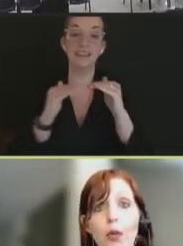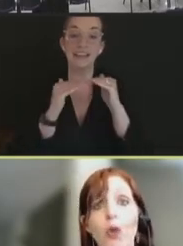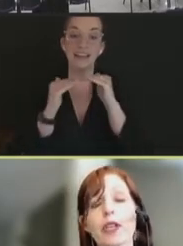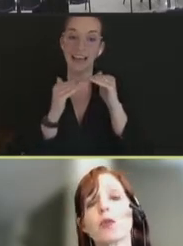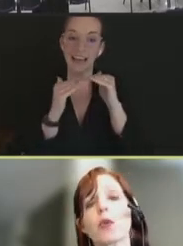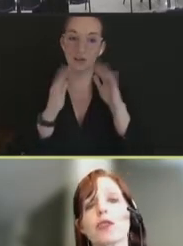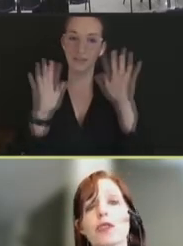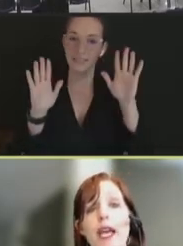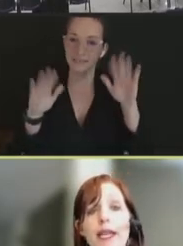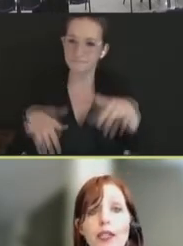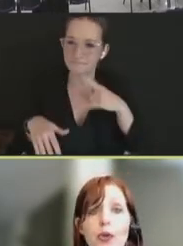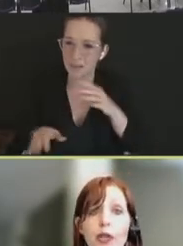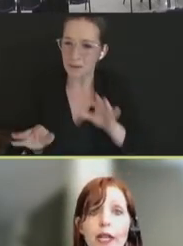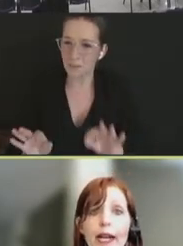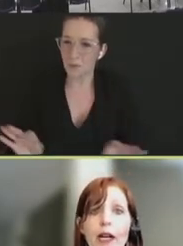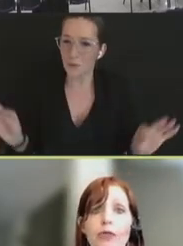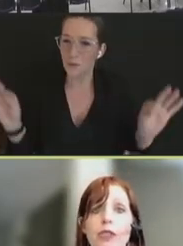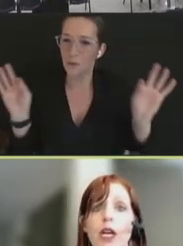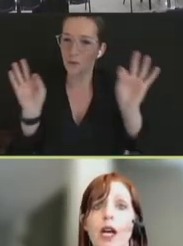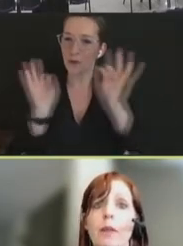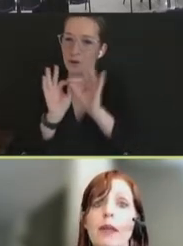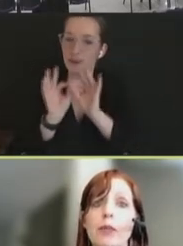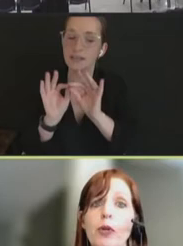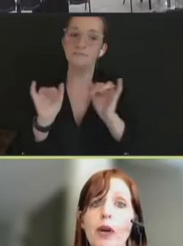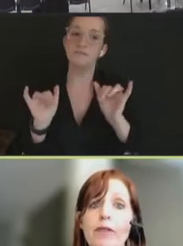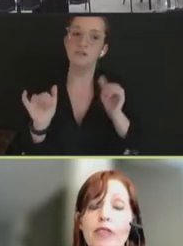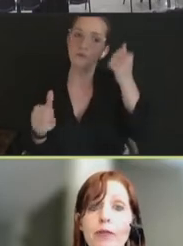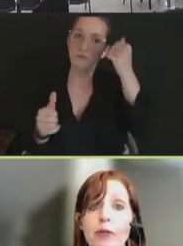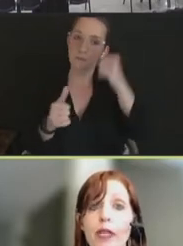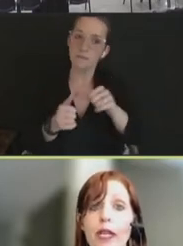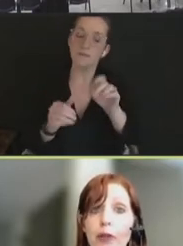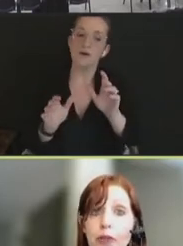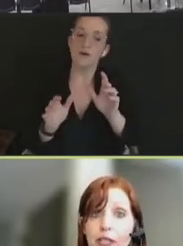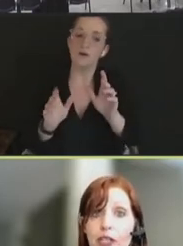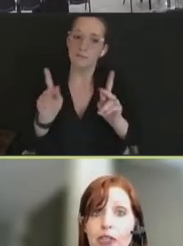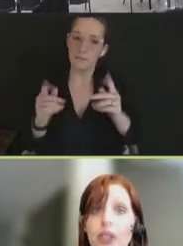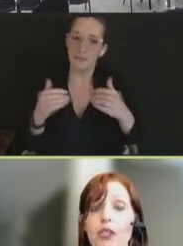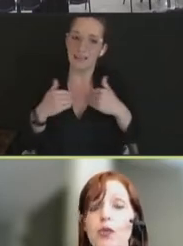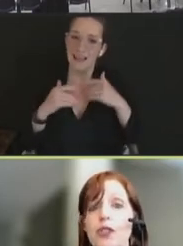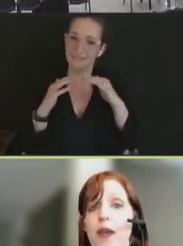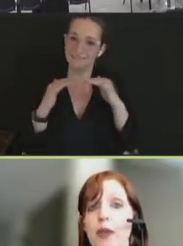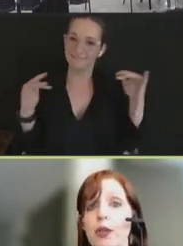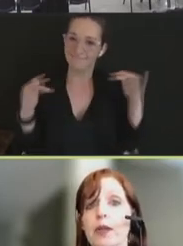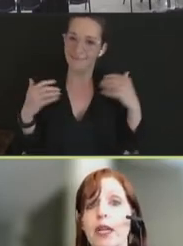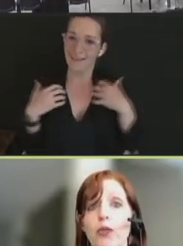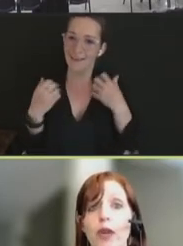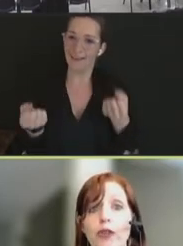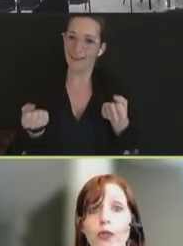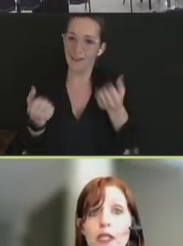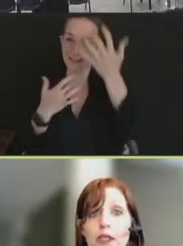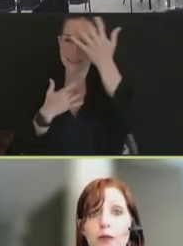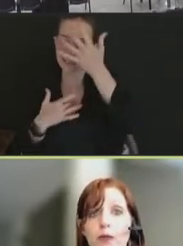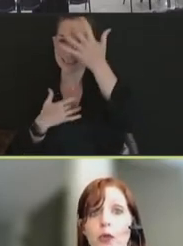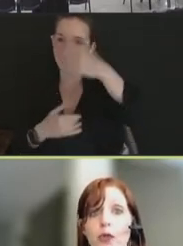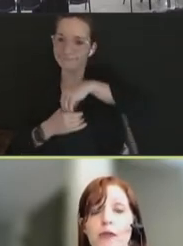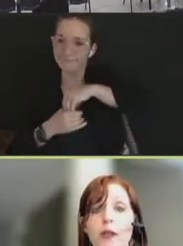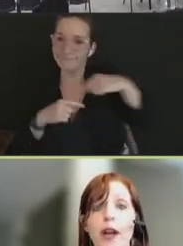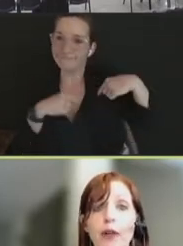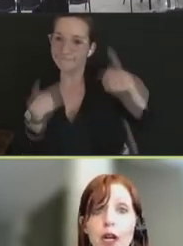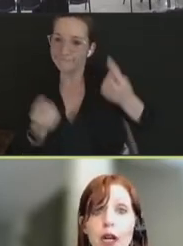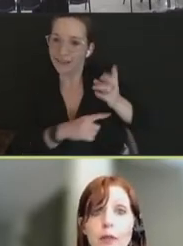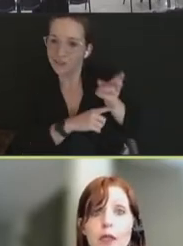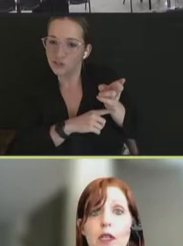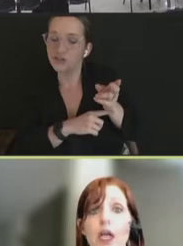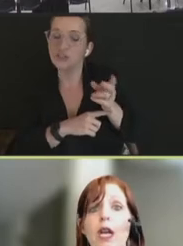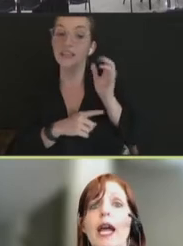important when you take into account people have differing health conditions, which may put them at greater risk for severe